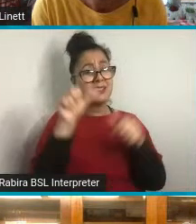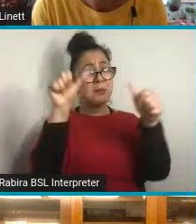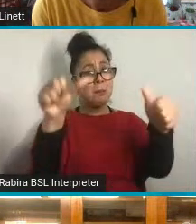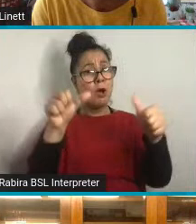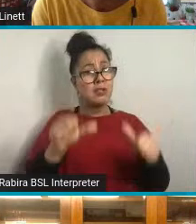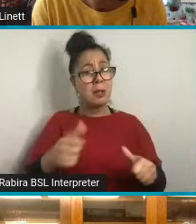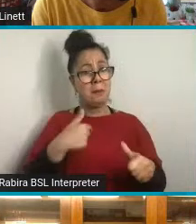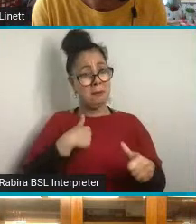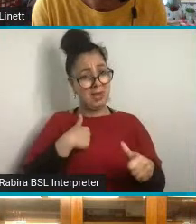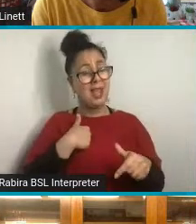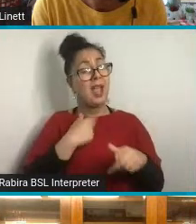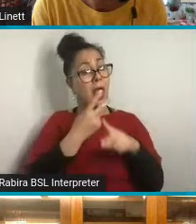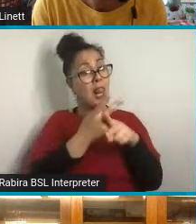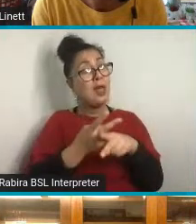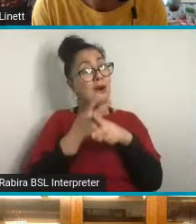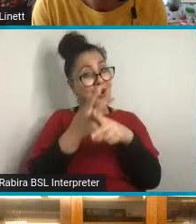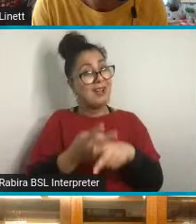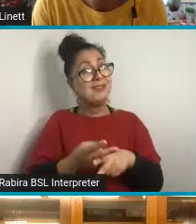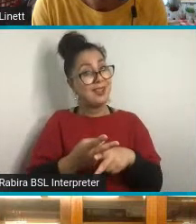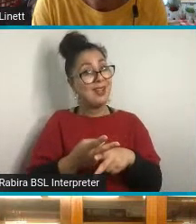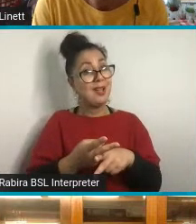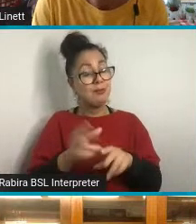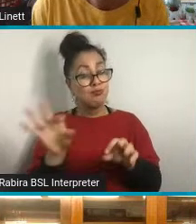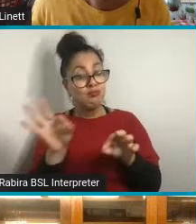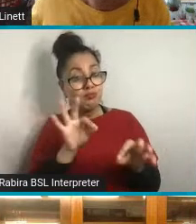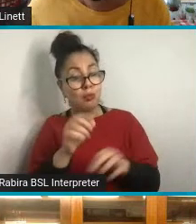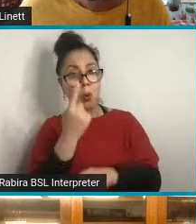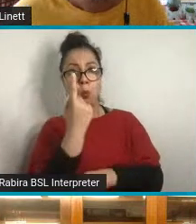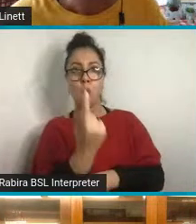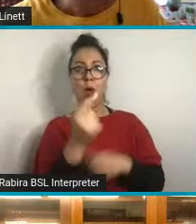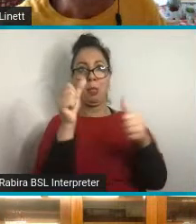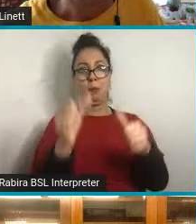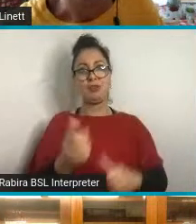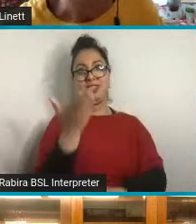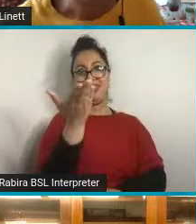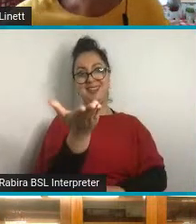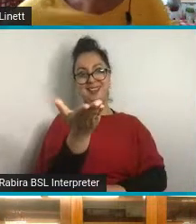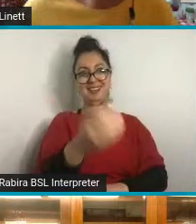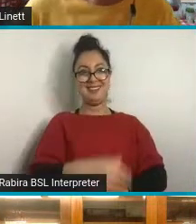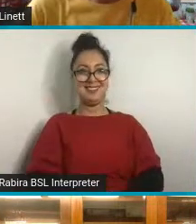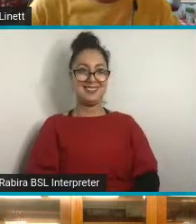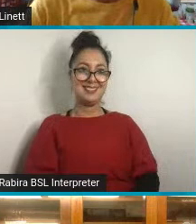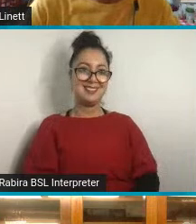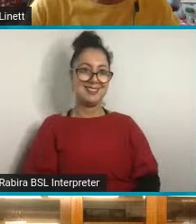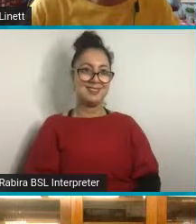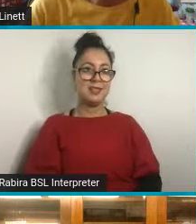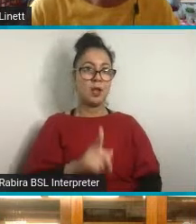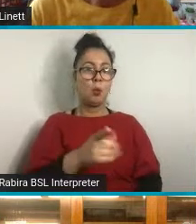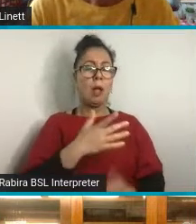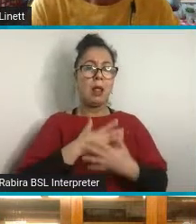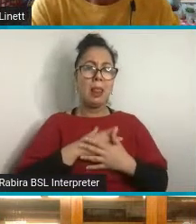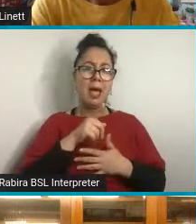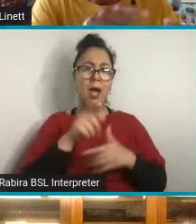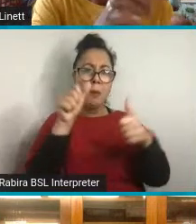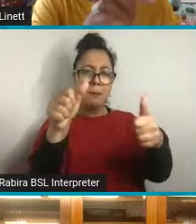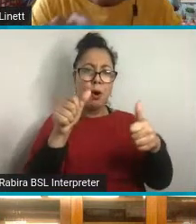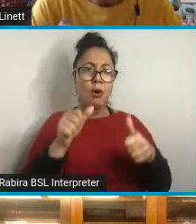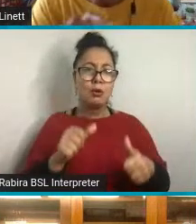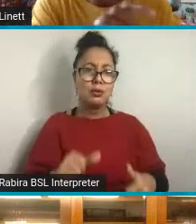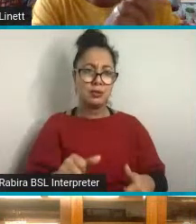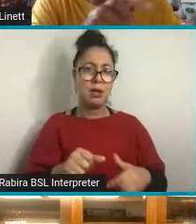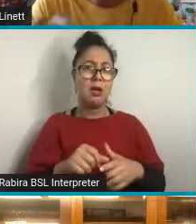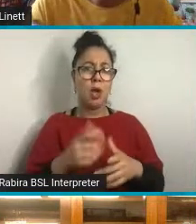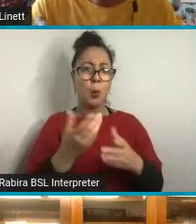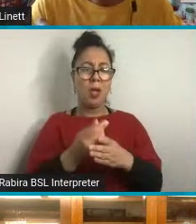look after. And this is just just one of them. And what I like about this poster with the